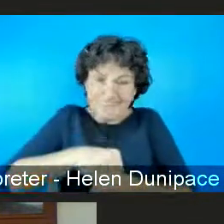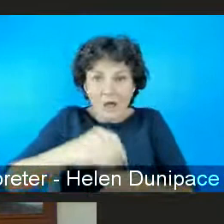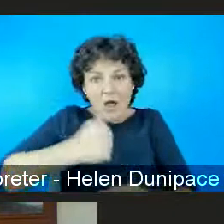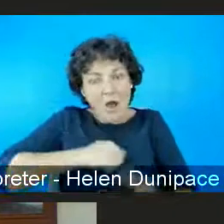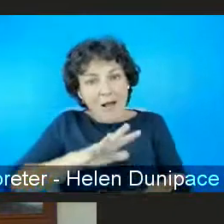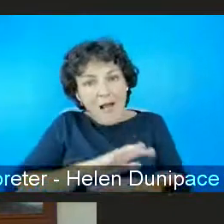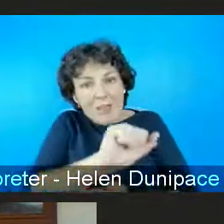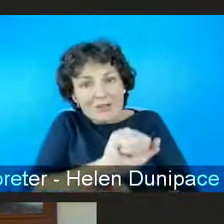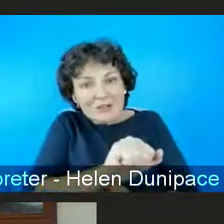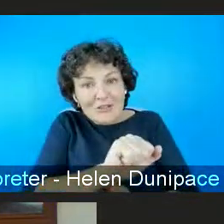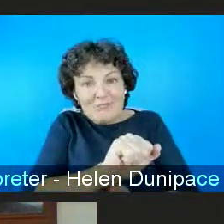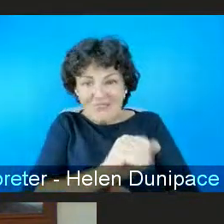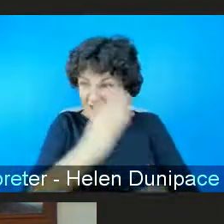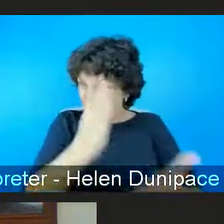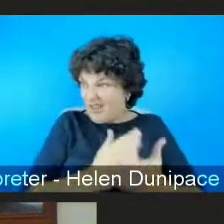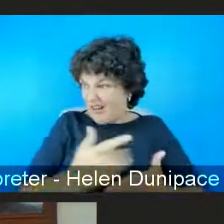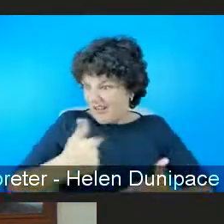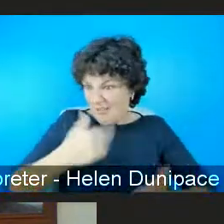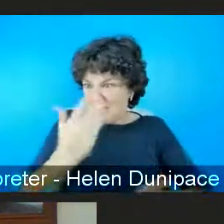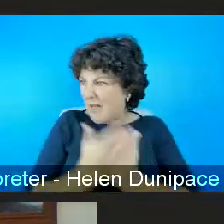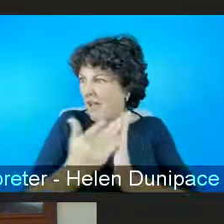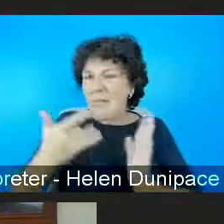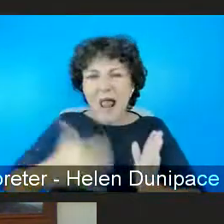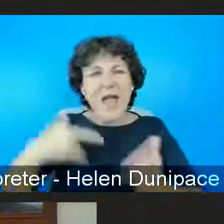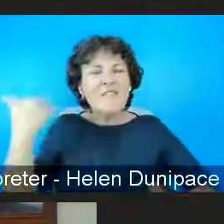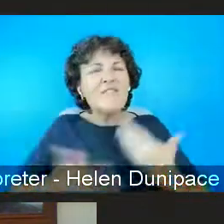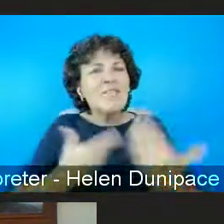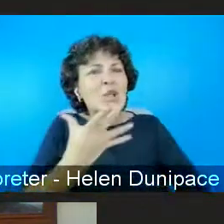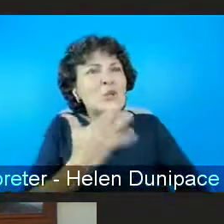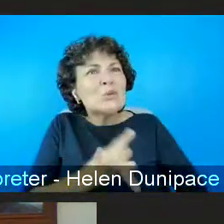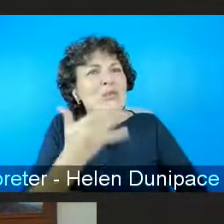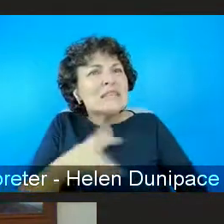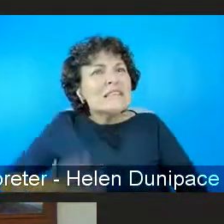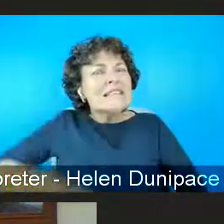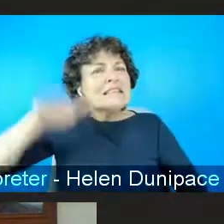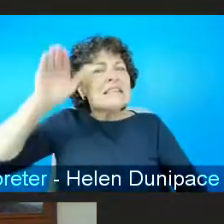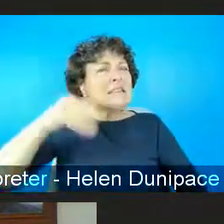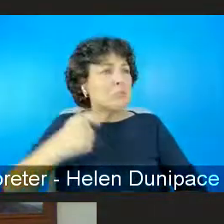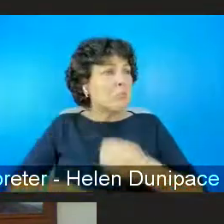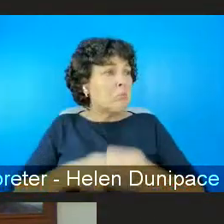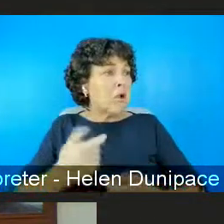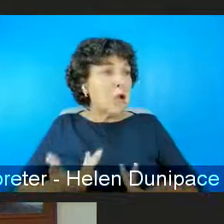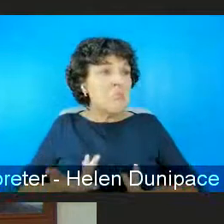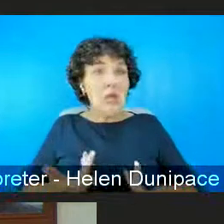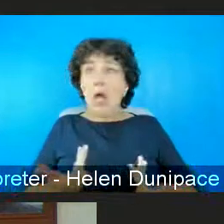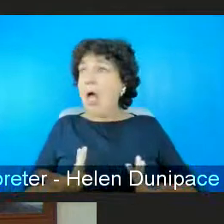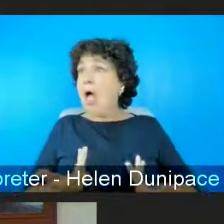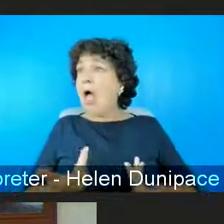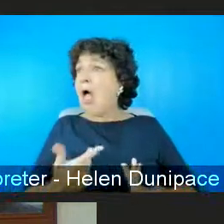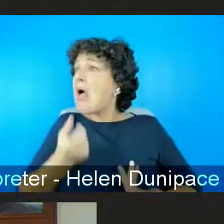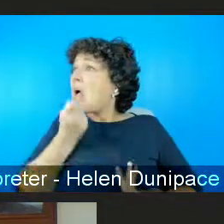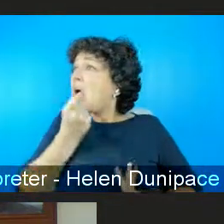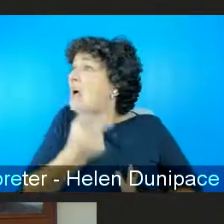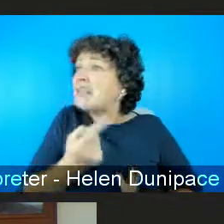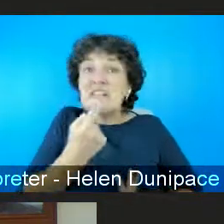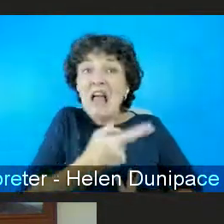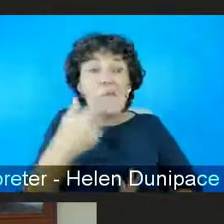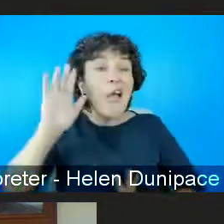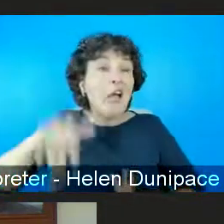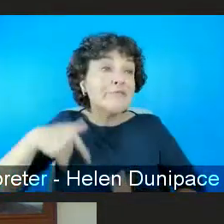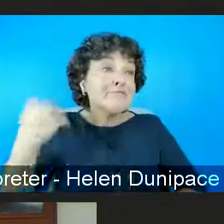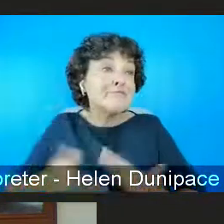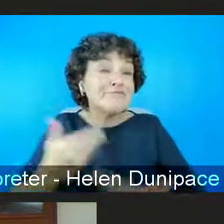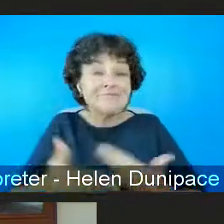unnamed part of their existence um it it doesn't even get uh broadcast in any way and the